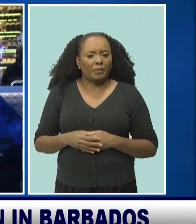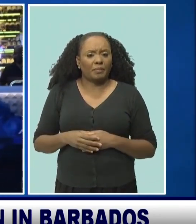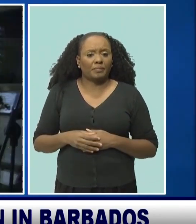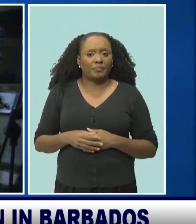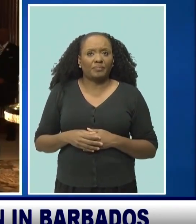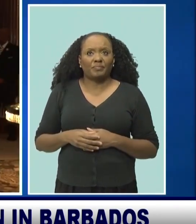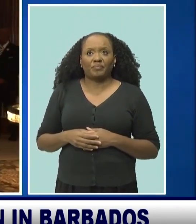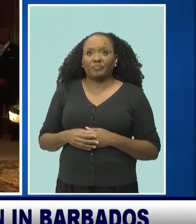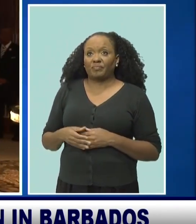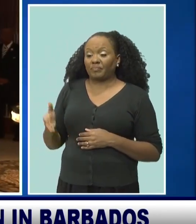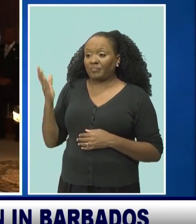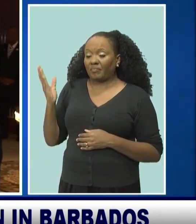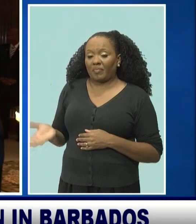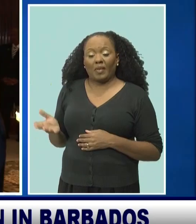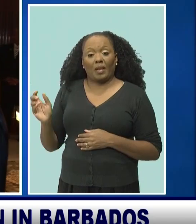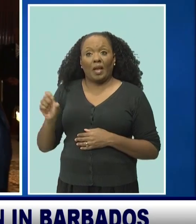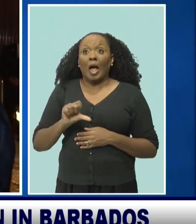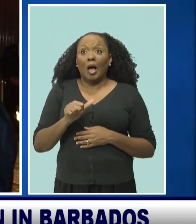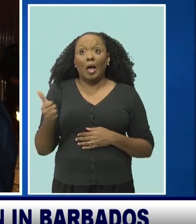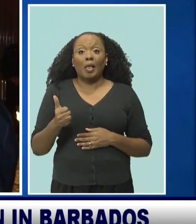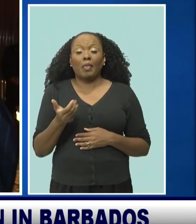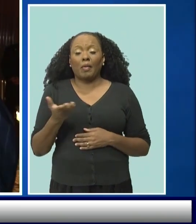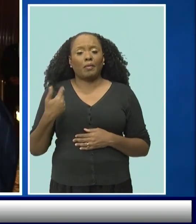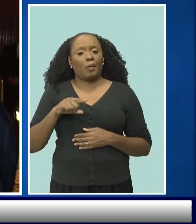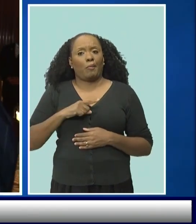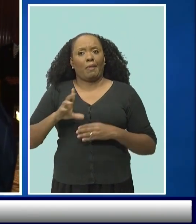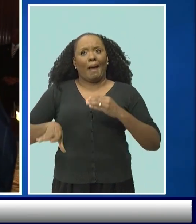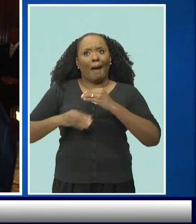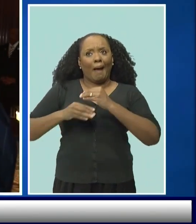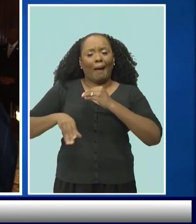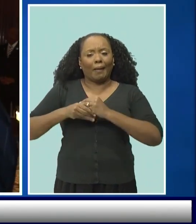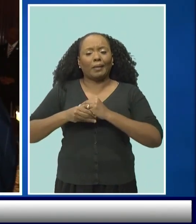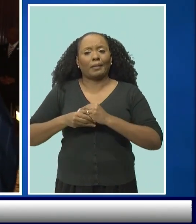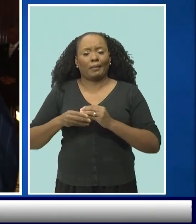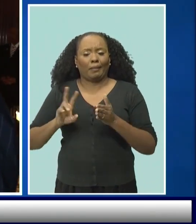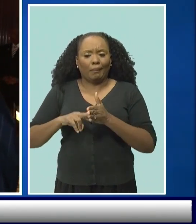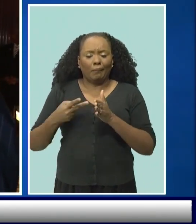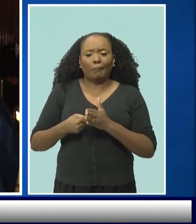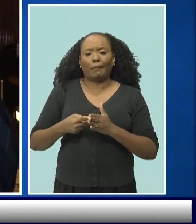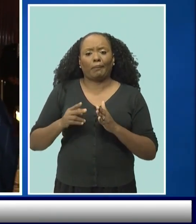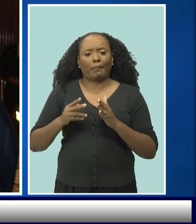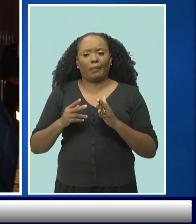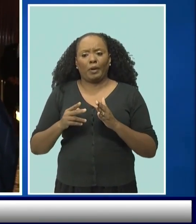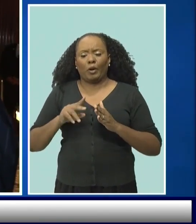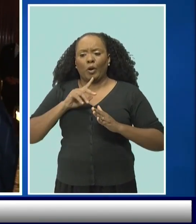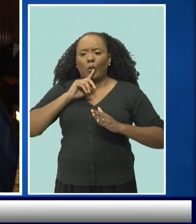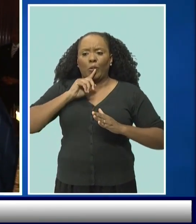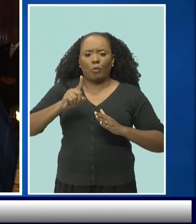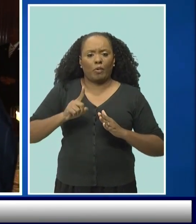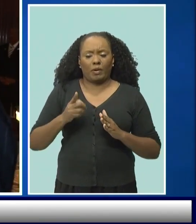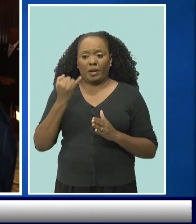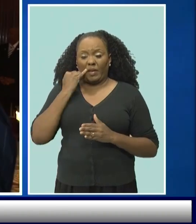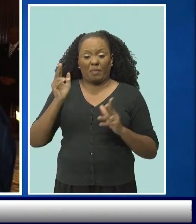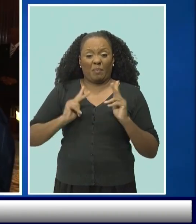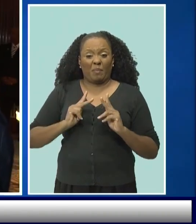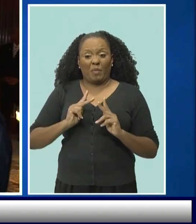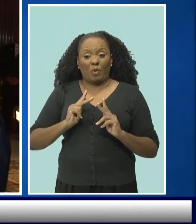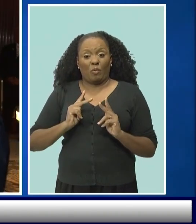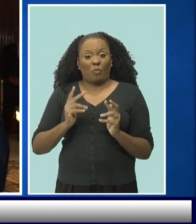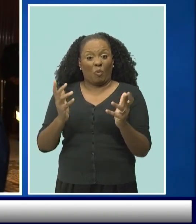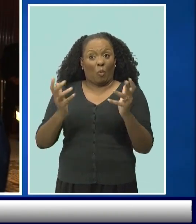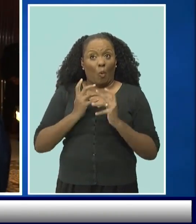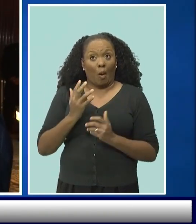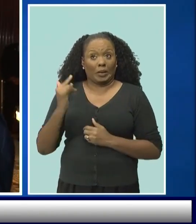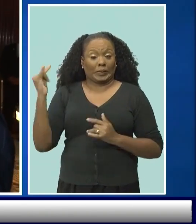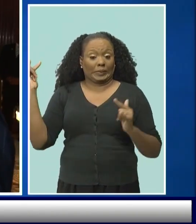It's the other things that we add to the equation that will make the defining difference in whether people want to continue